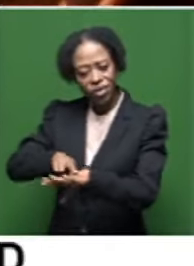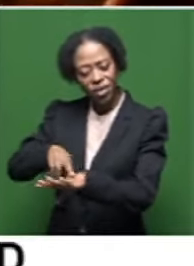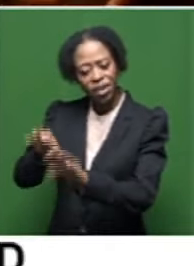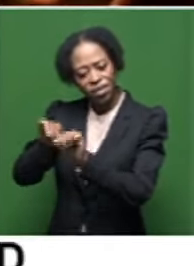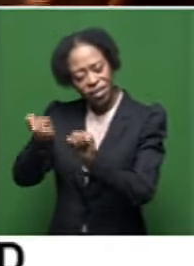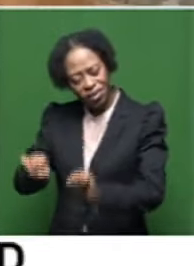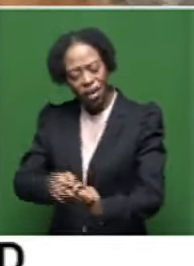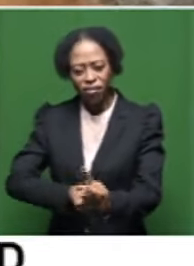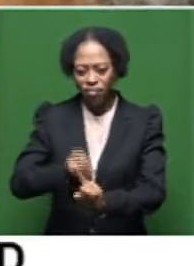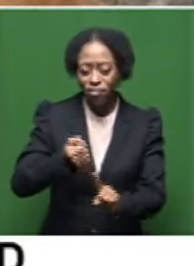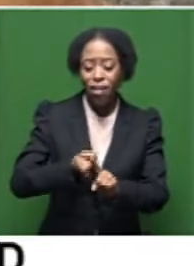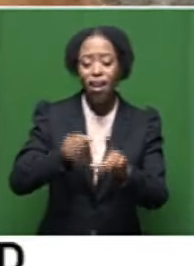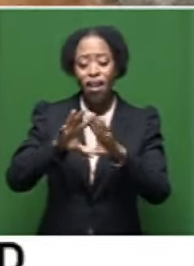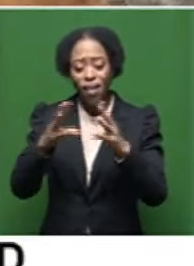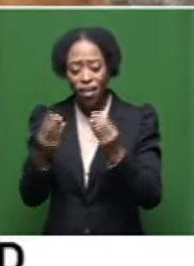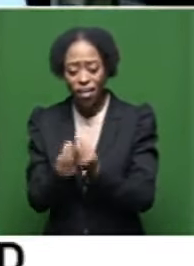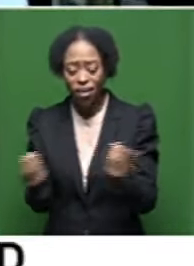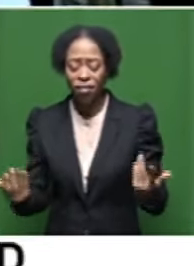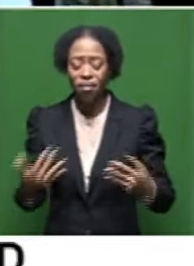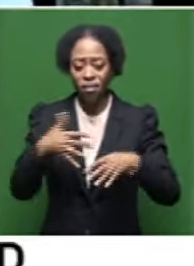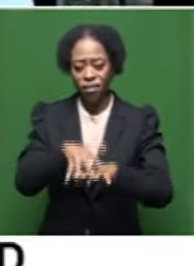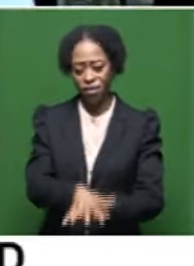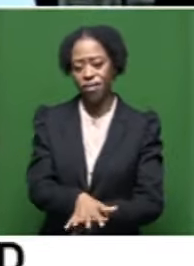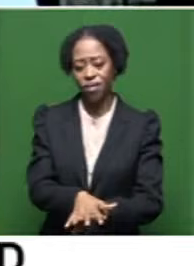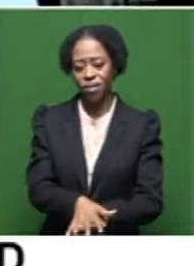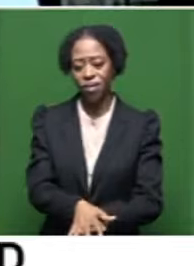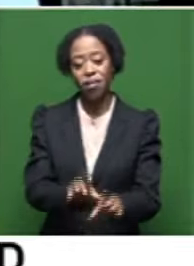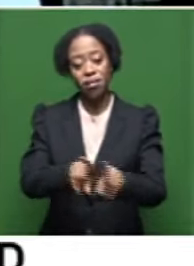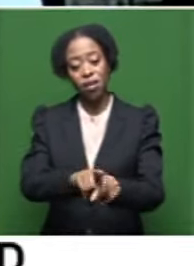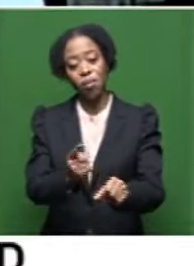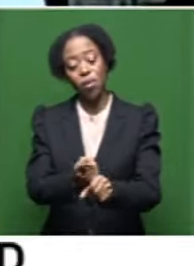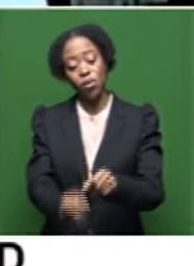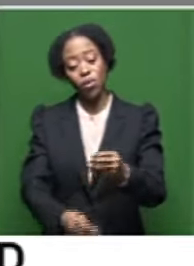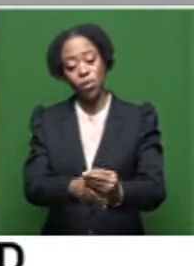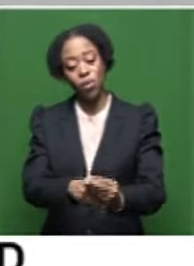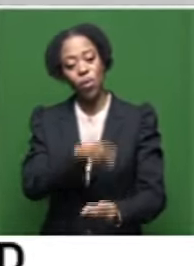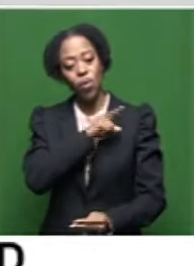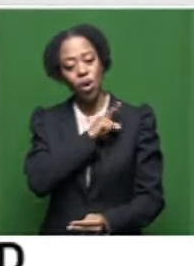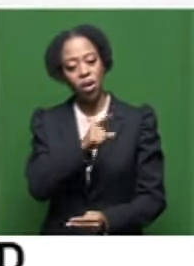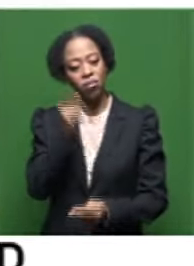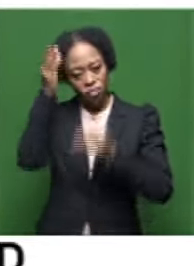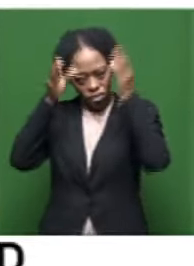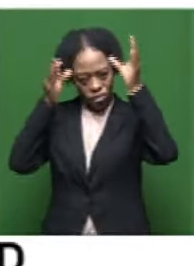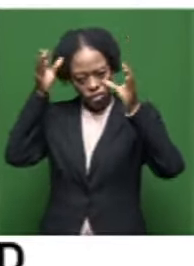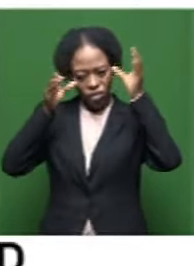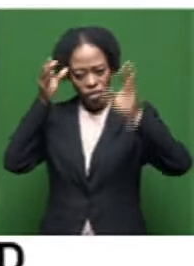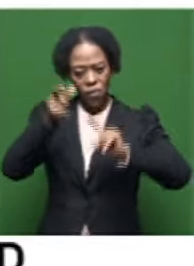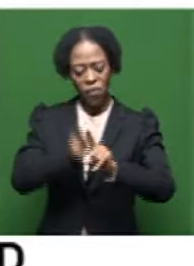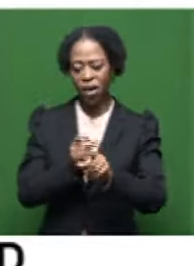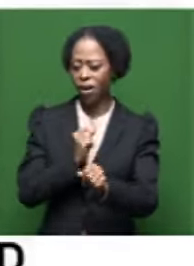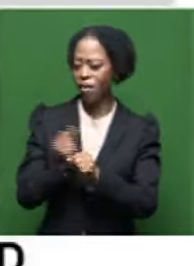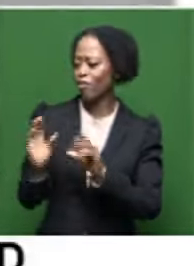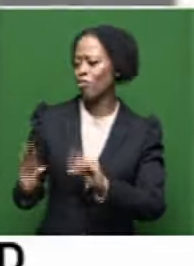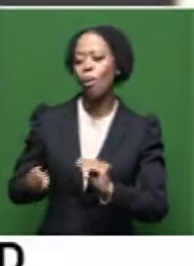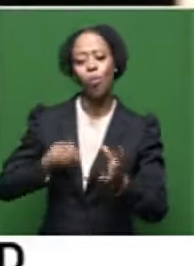his activism, all of these worlds were blurred. And also included in that was his creativity. He never stopped being